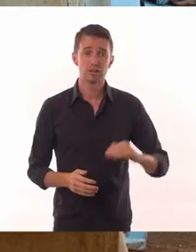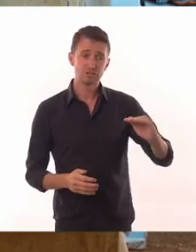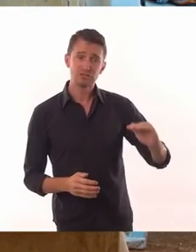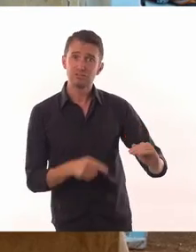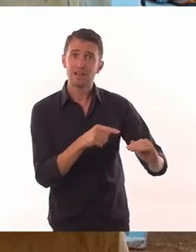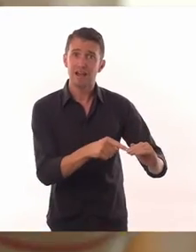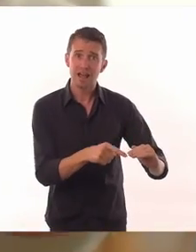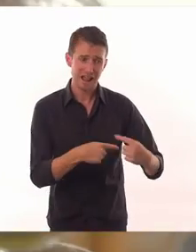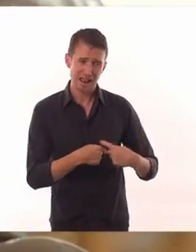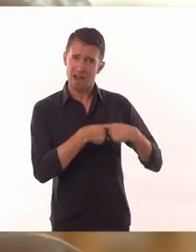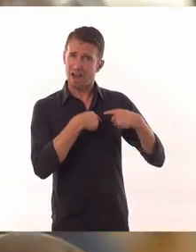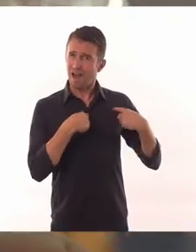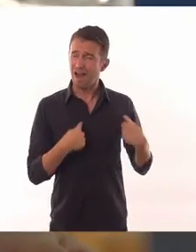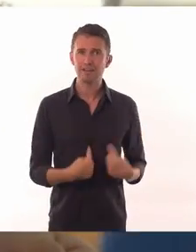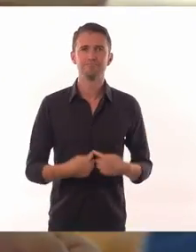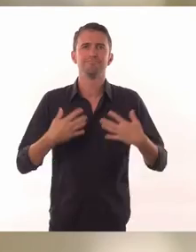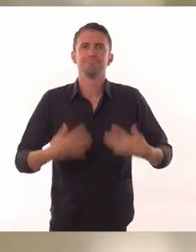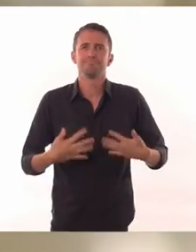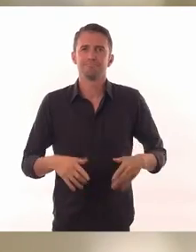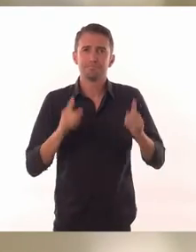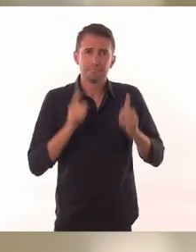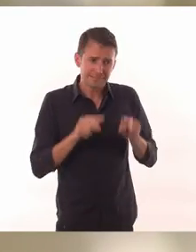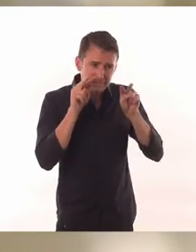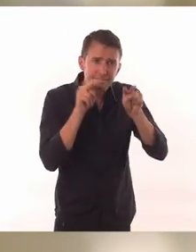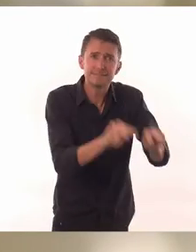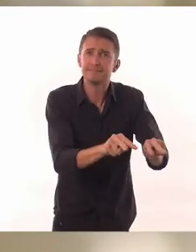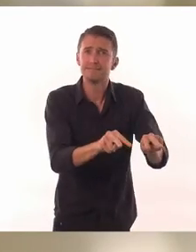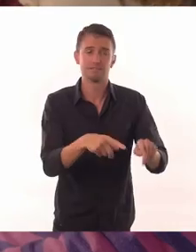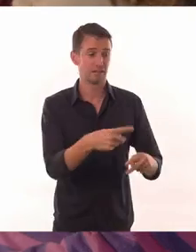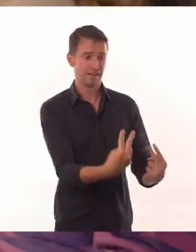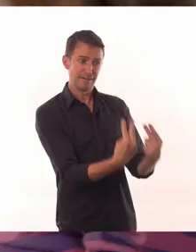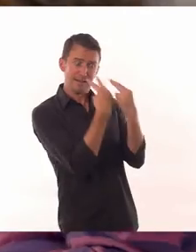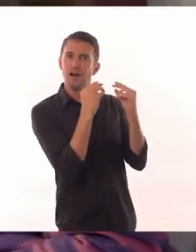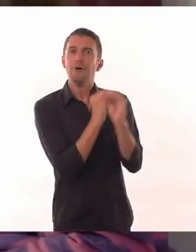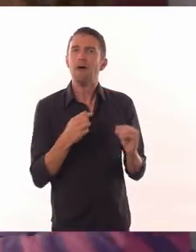They are so blinded by love for me, they almost can't see my flaws.